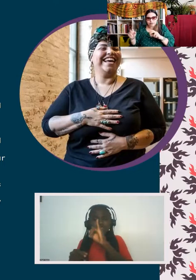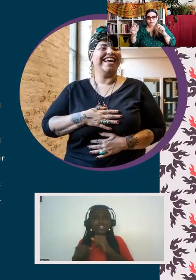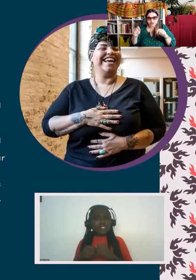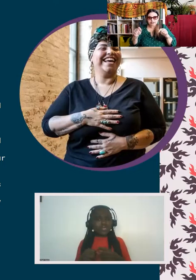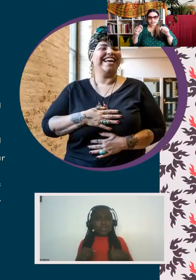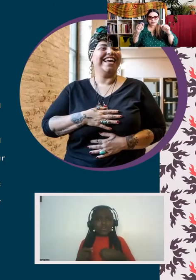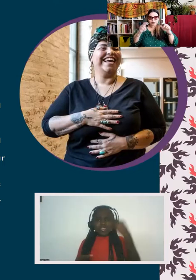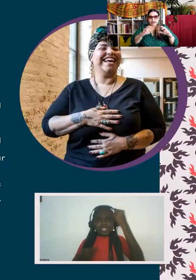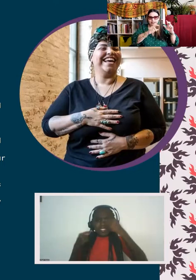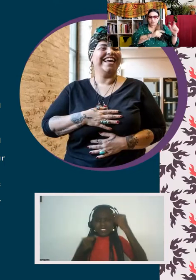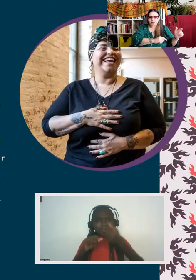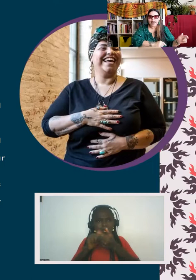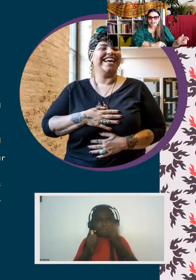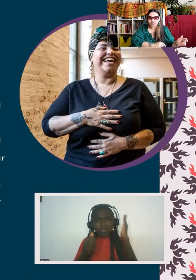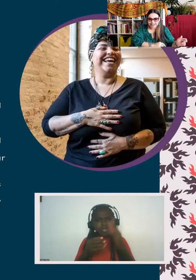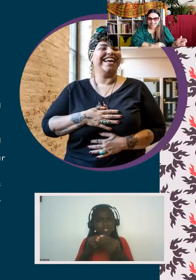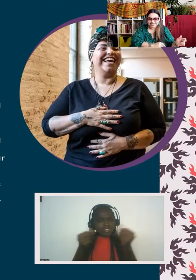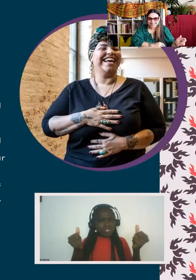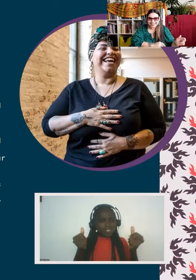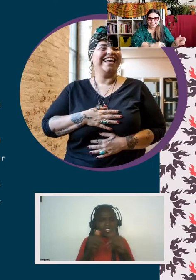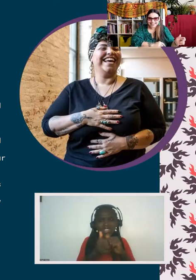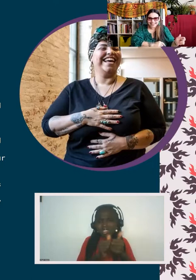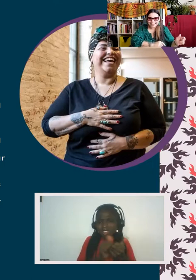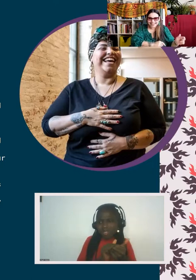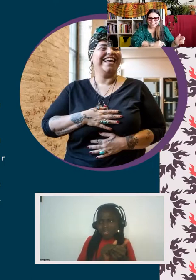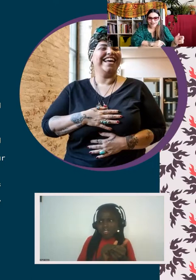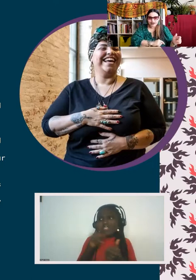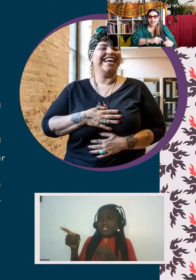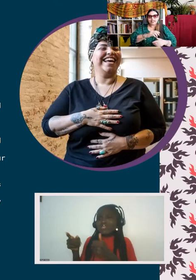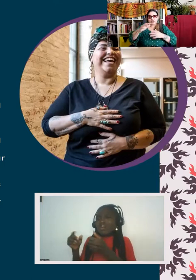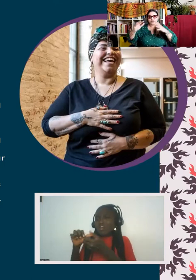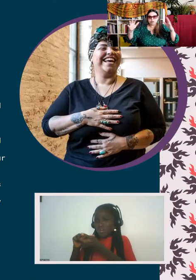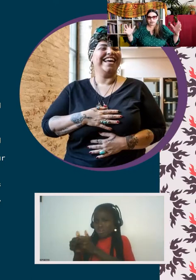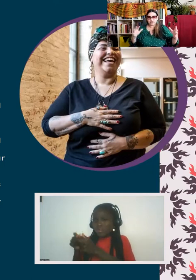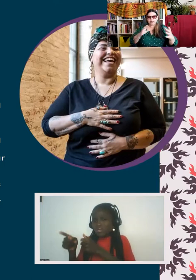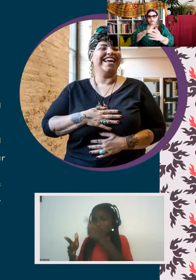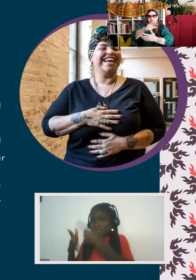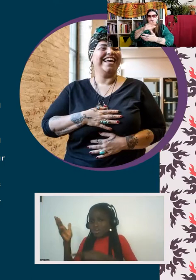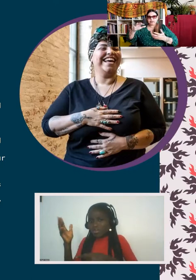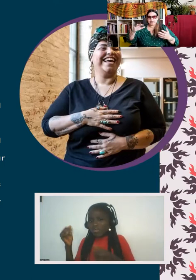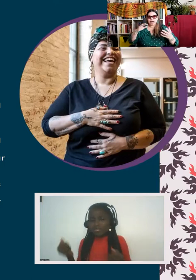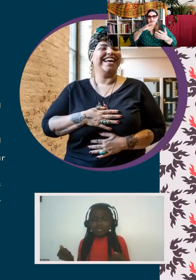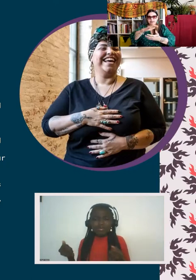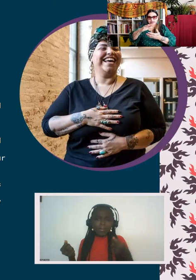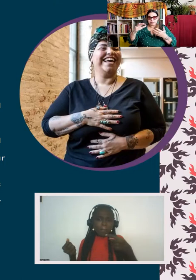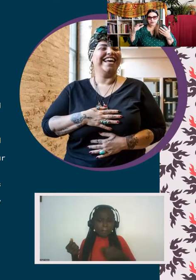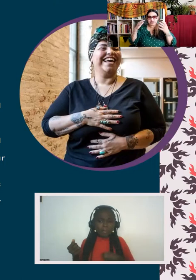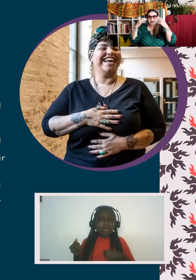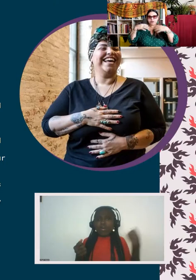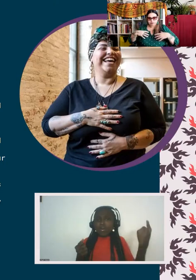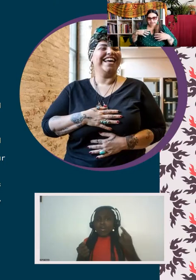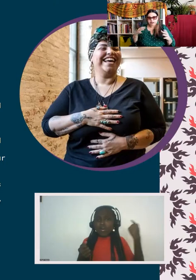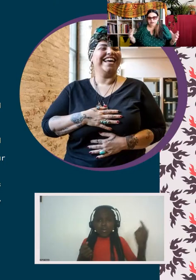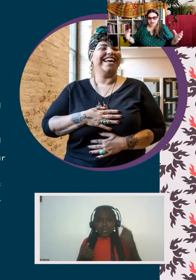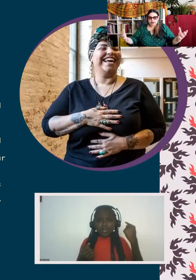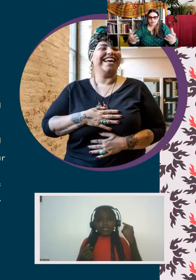solve the problem versus what the problem actually is. Right. And so for me, there's these worlds that I'm constantly moving